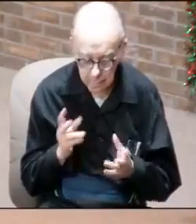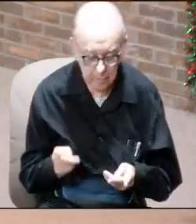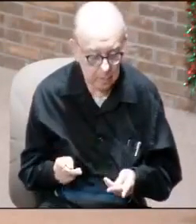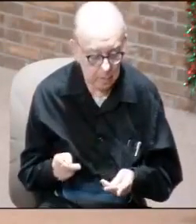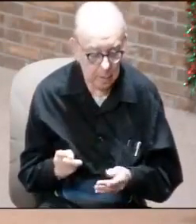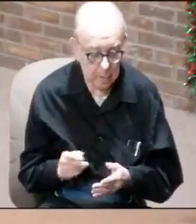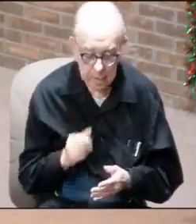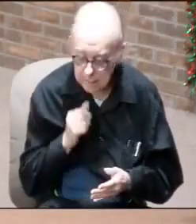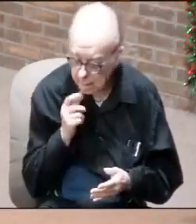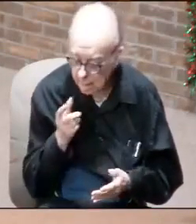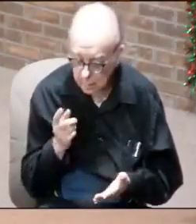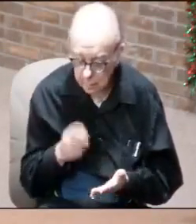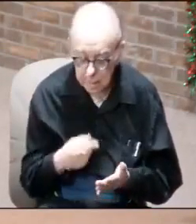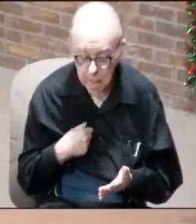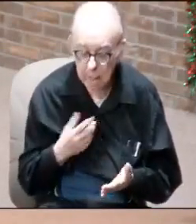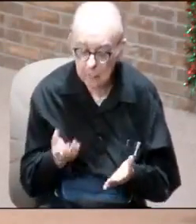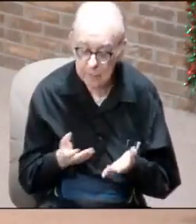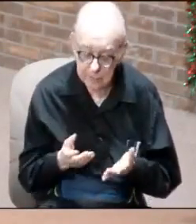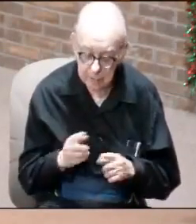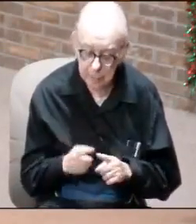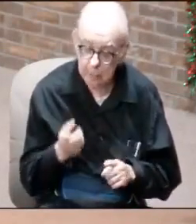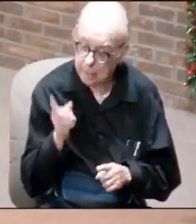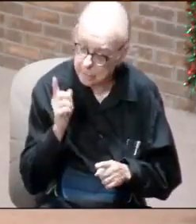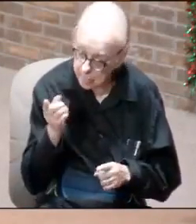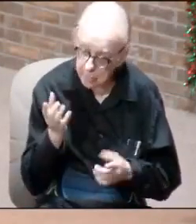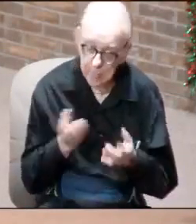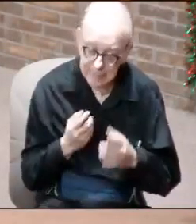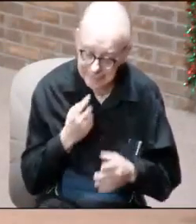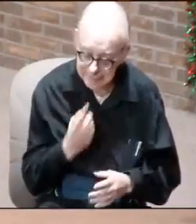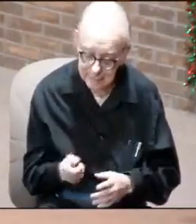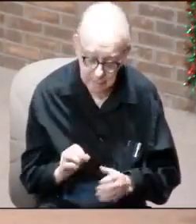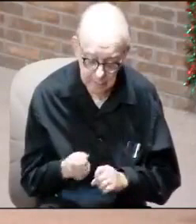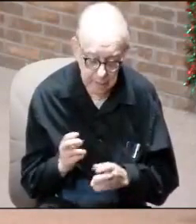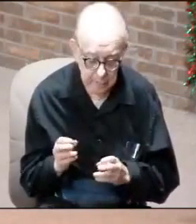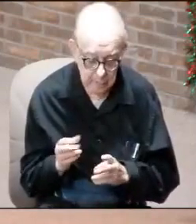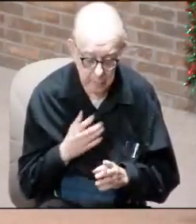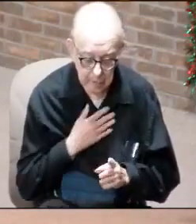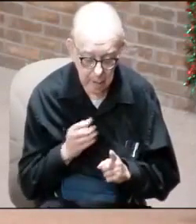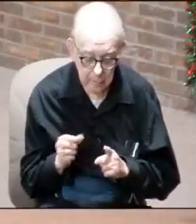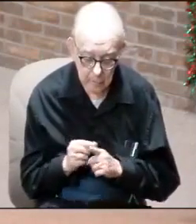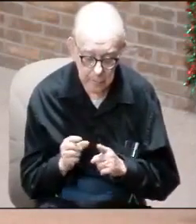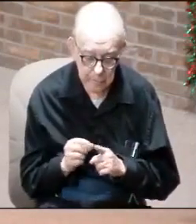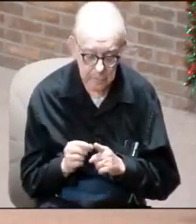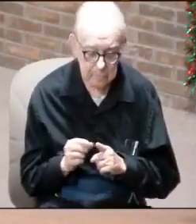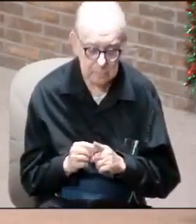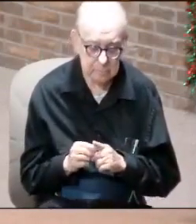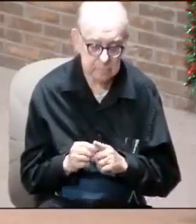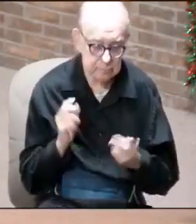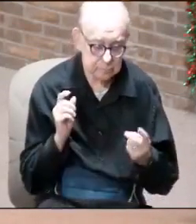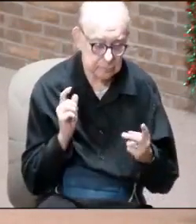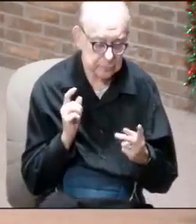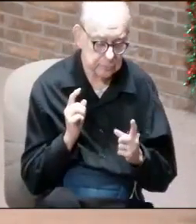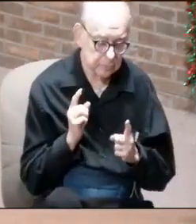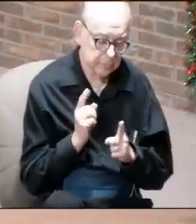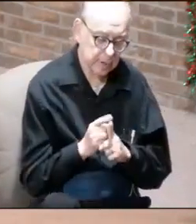want to say, what do you want me to say? Make my words accurate.